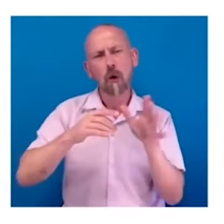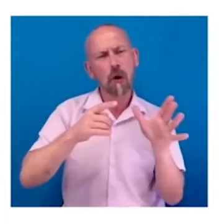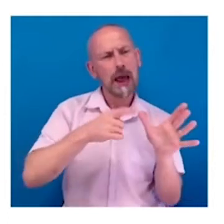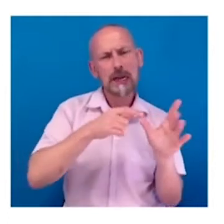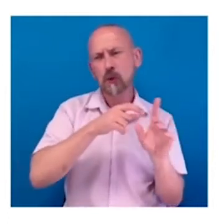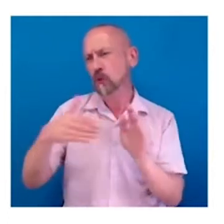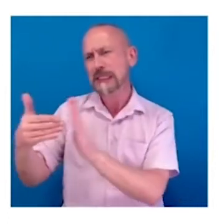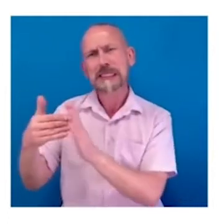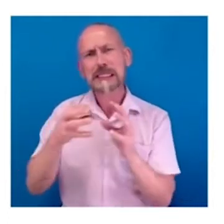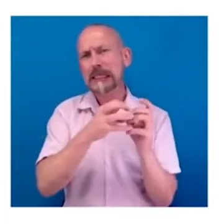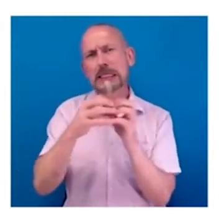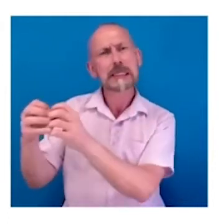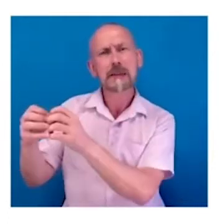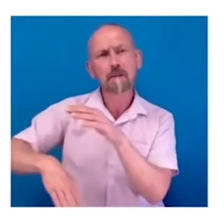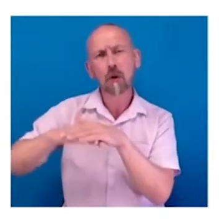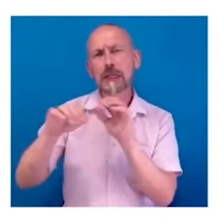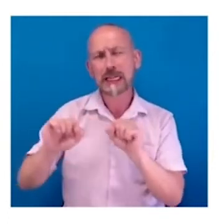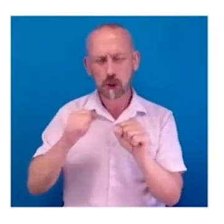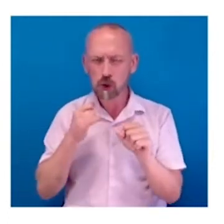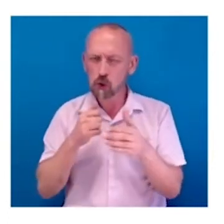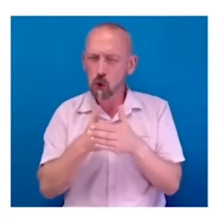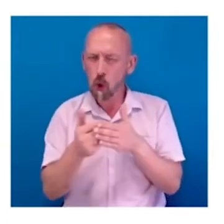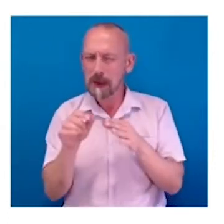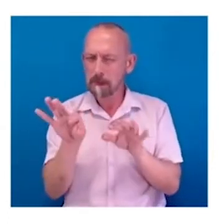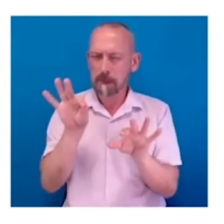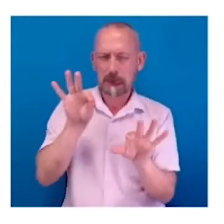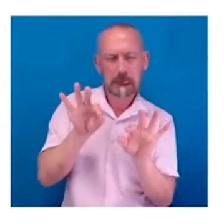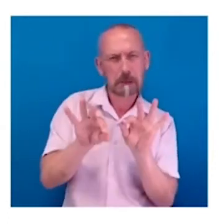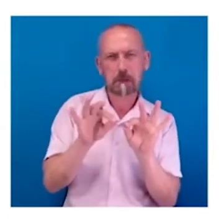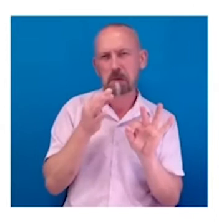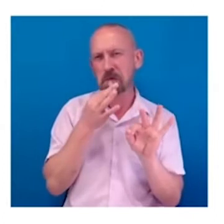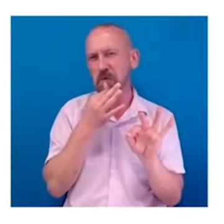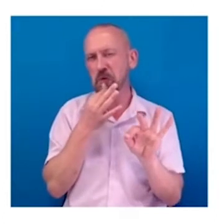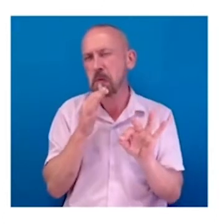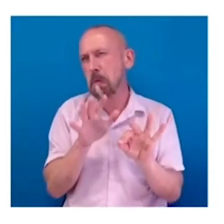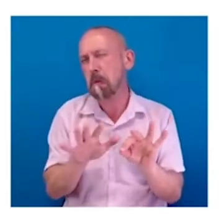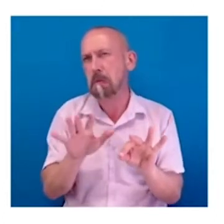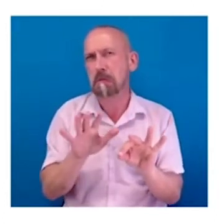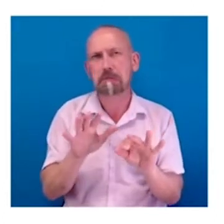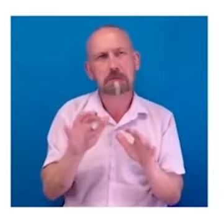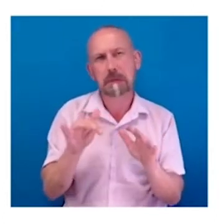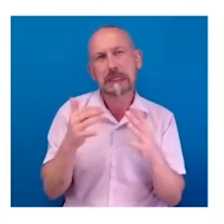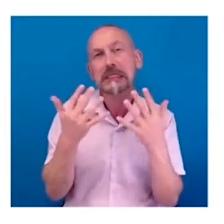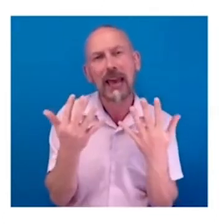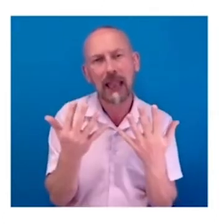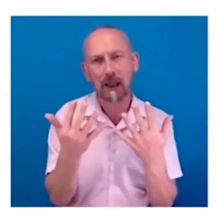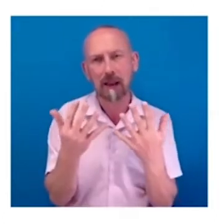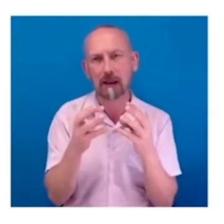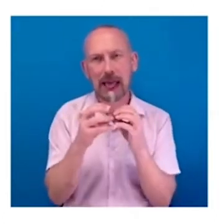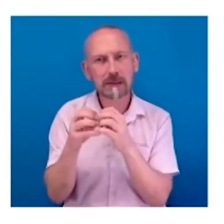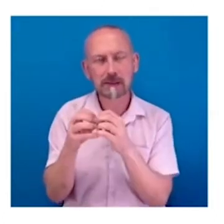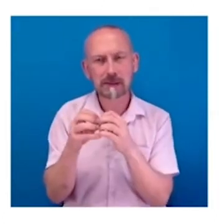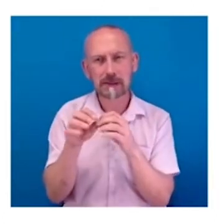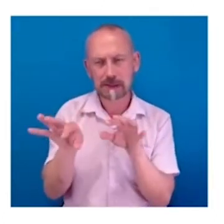You have a handful of characters. Usually it's about, you know, around 10 characters, that